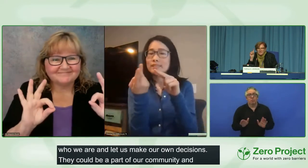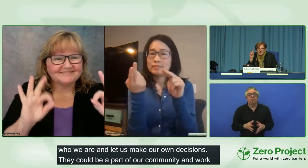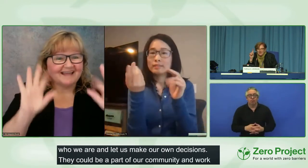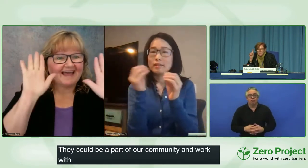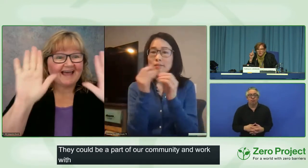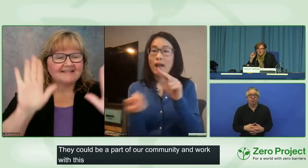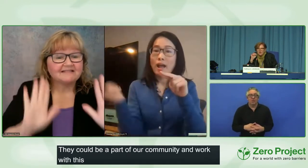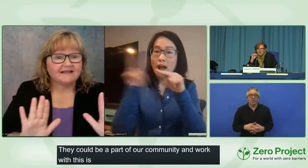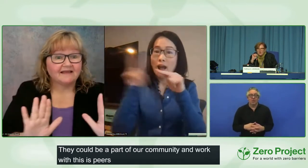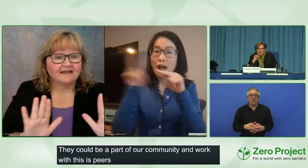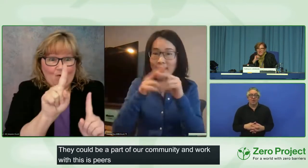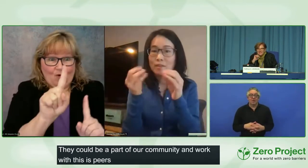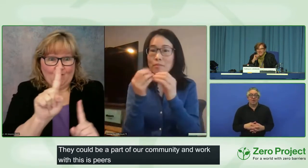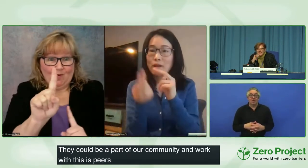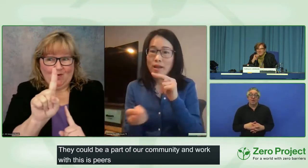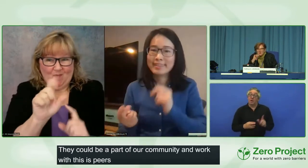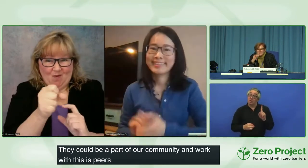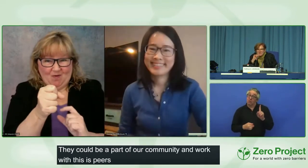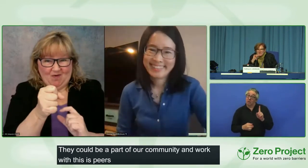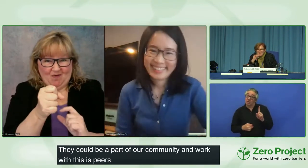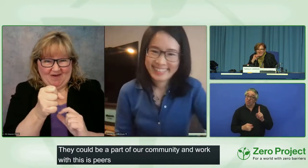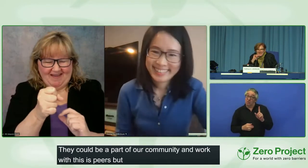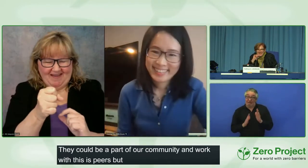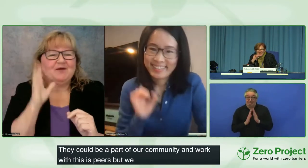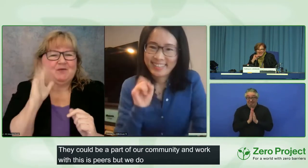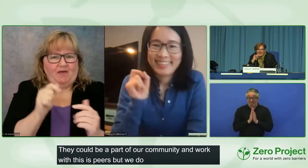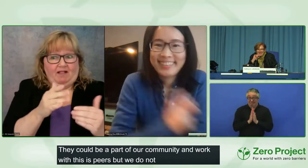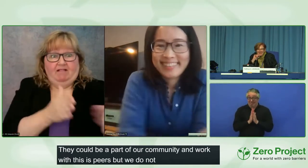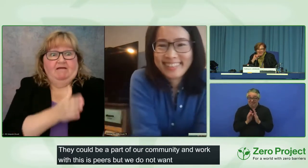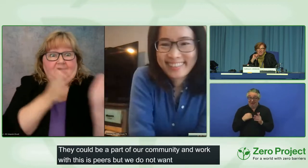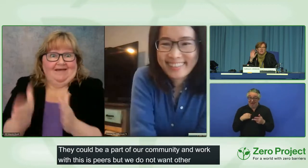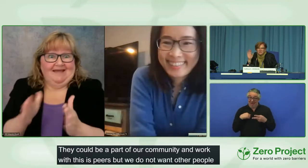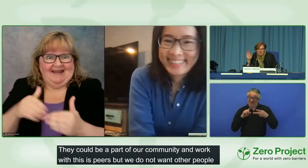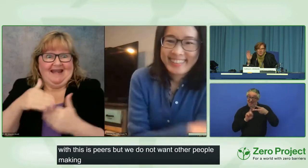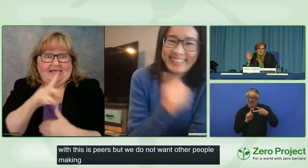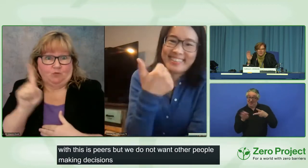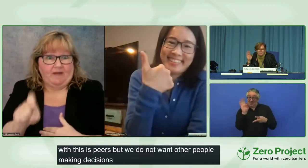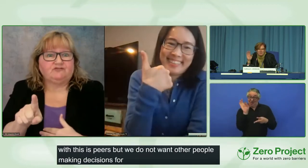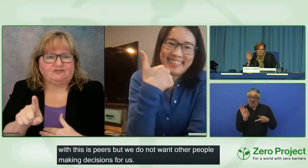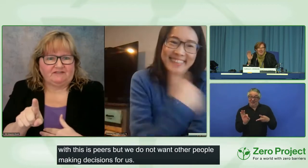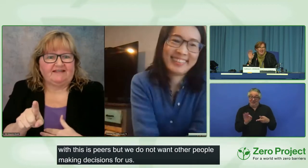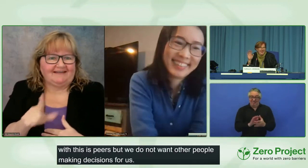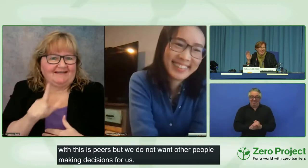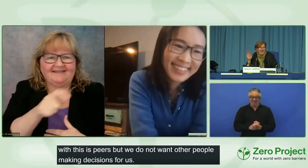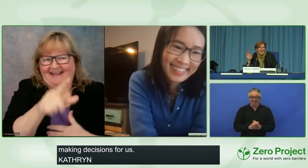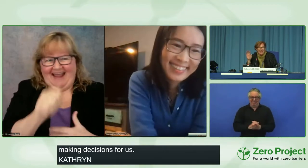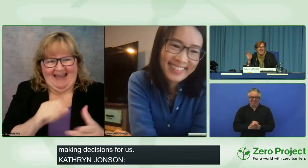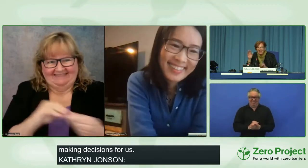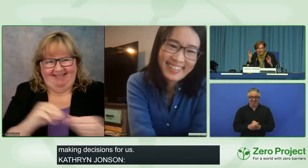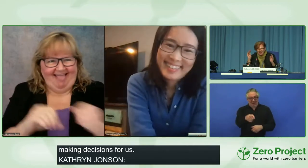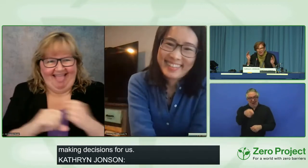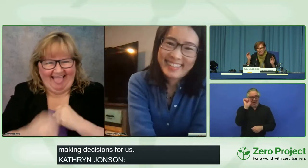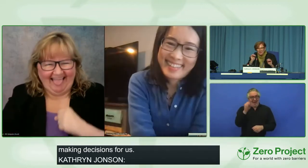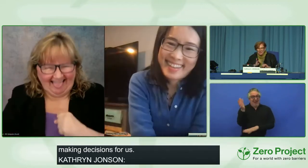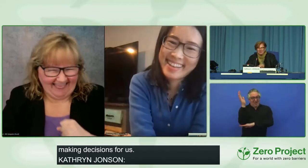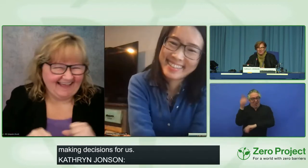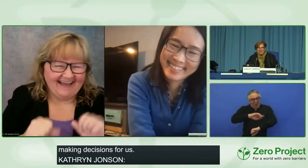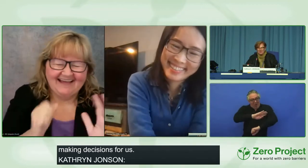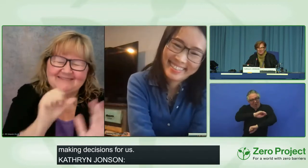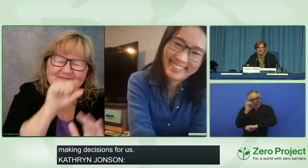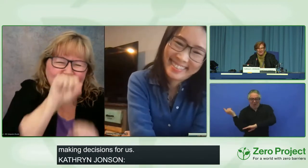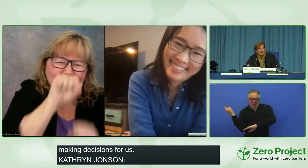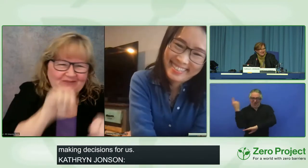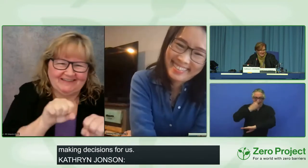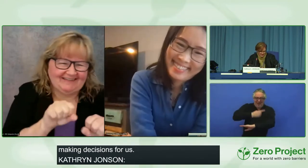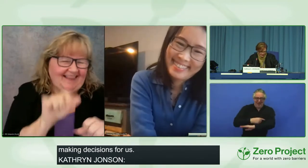second. We're going to go on to the next question. OK, she could talk all day. And I love working